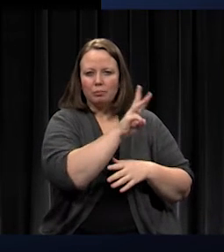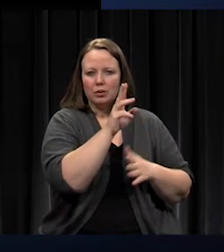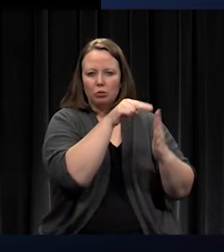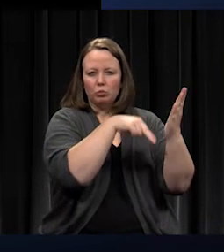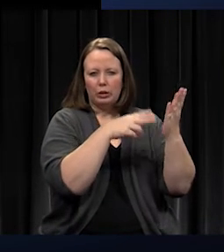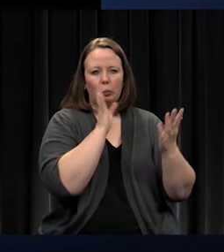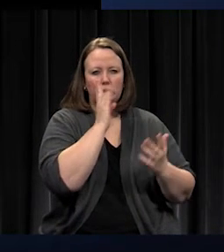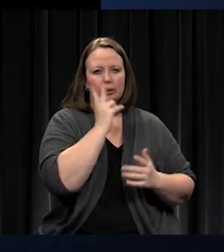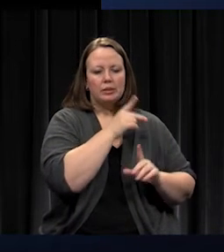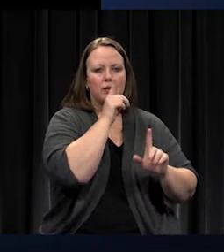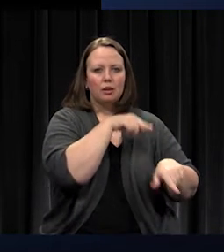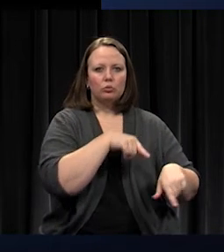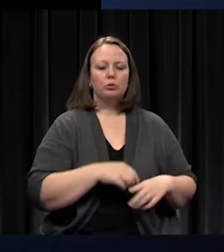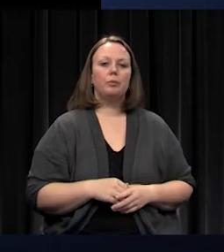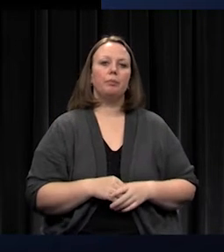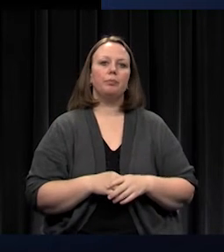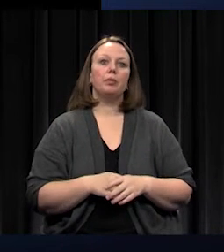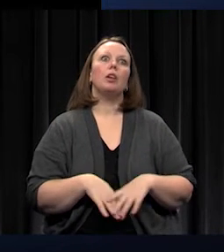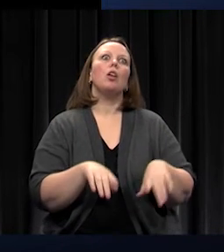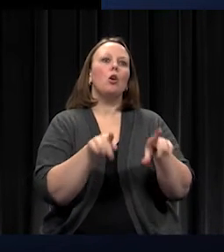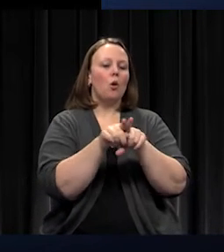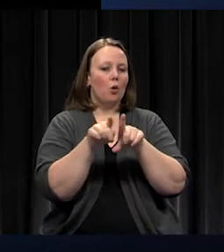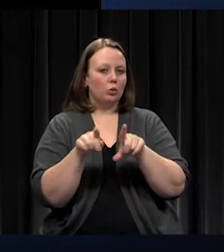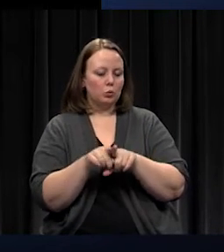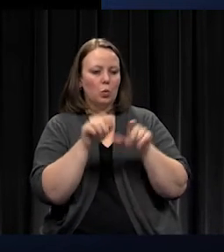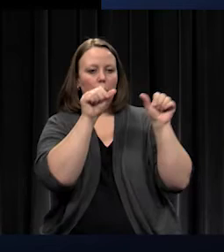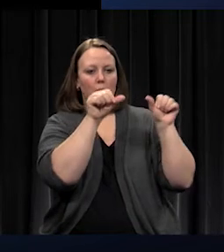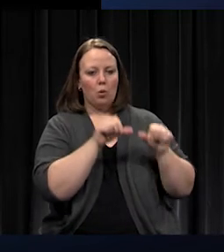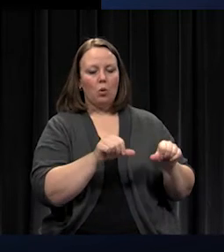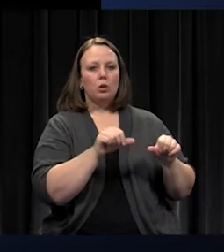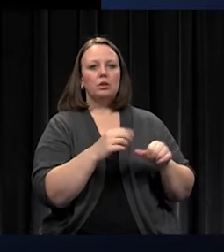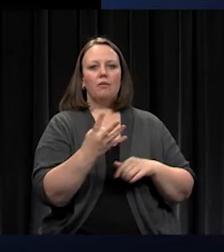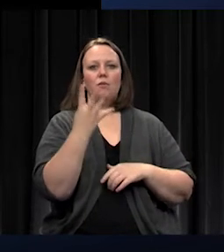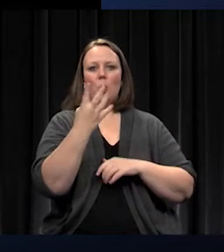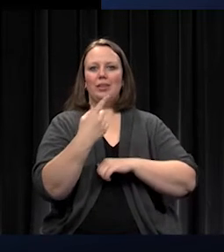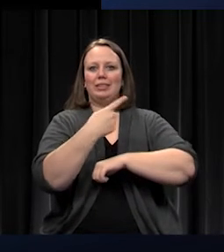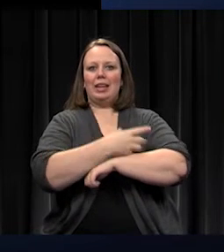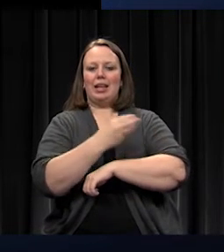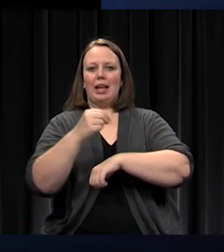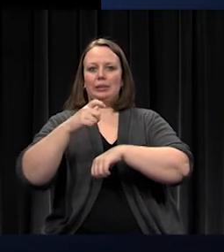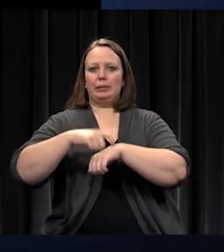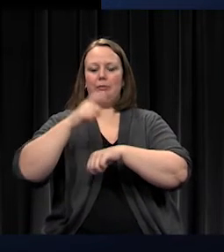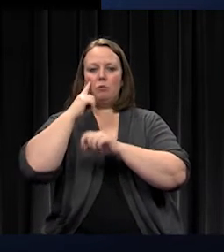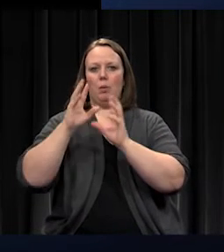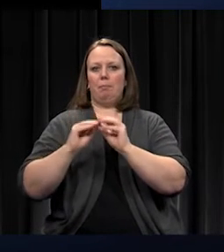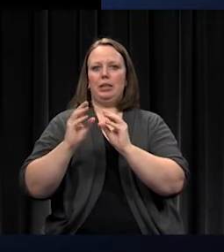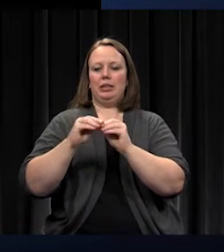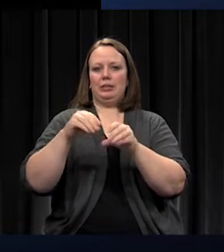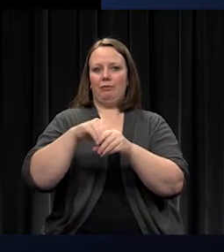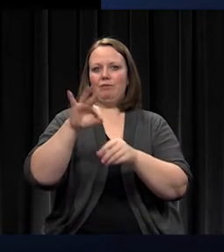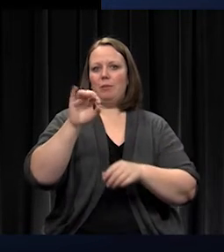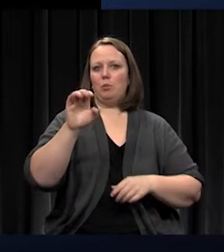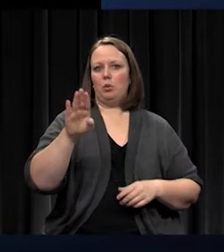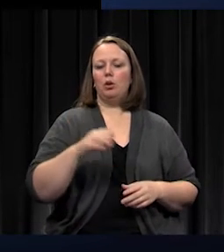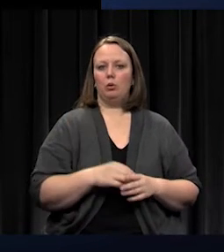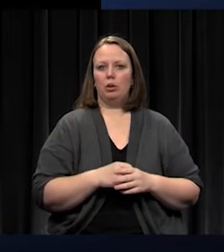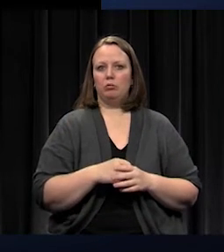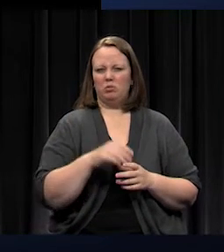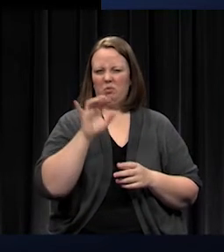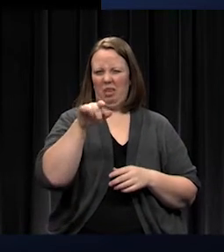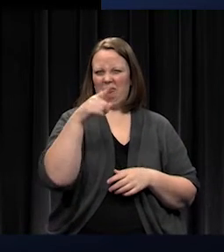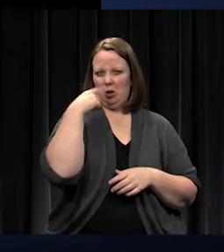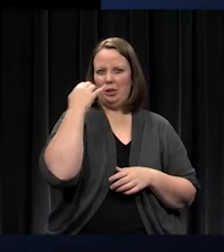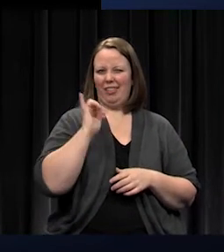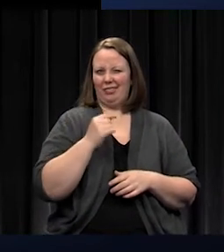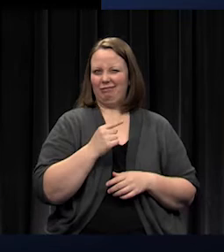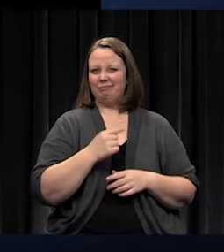the four high school meetings in February. And again, there's the information. So that's what the website looks when you go to it. And you can see you can click on